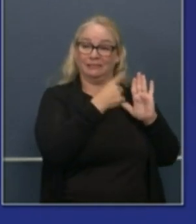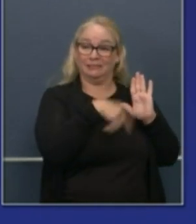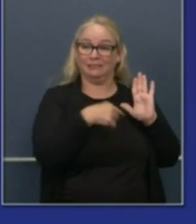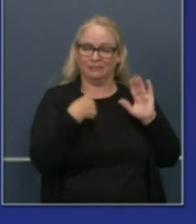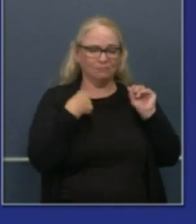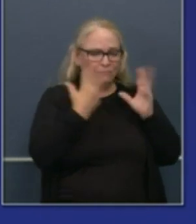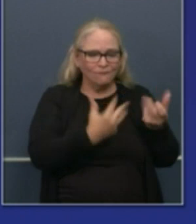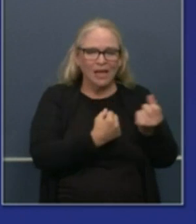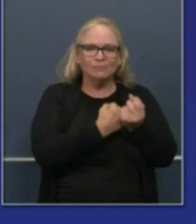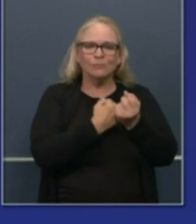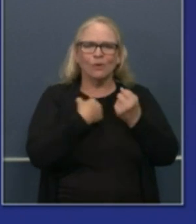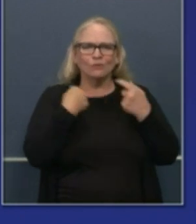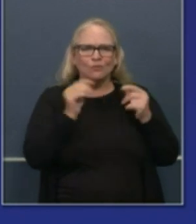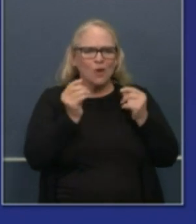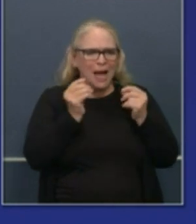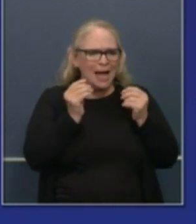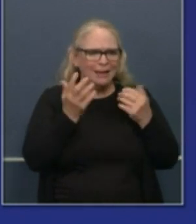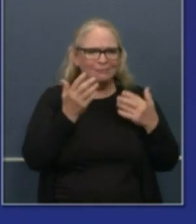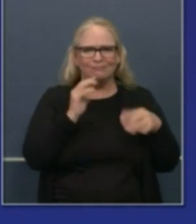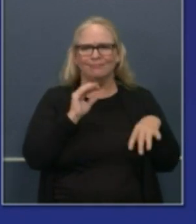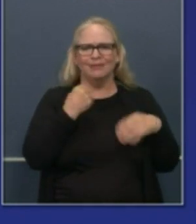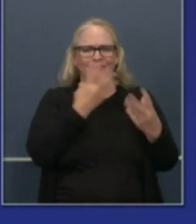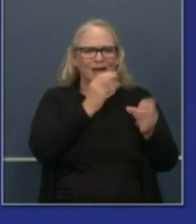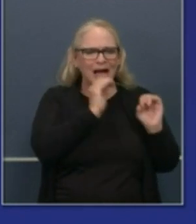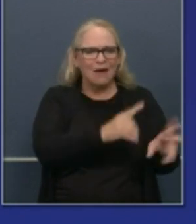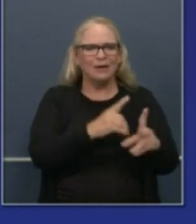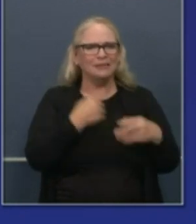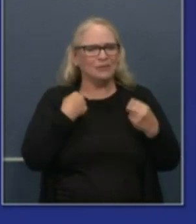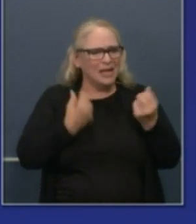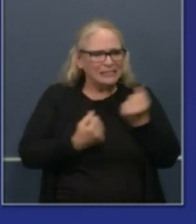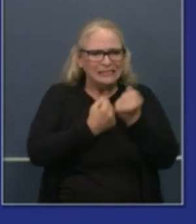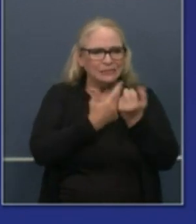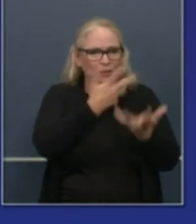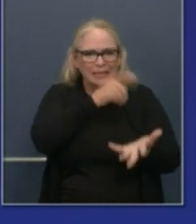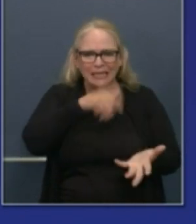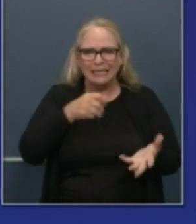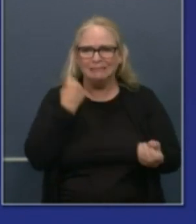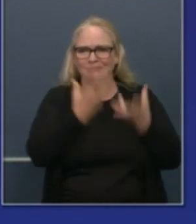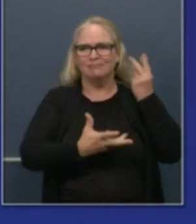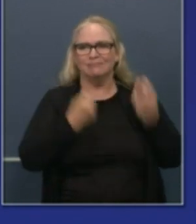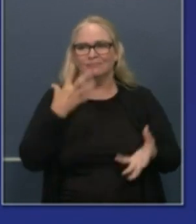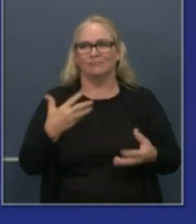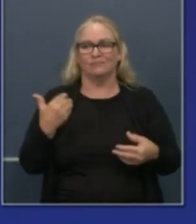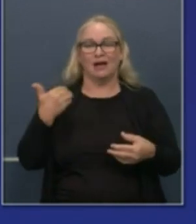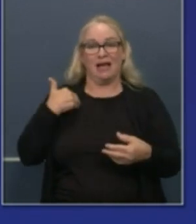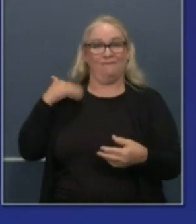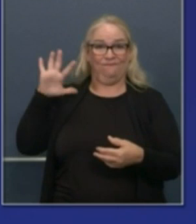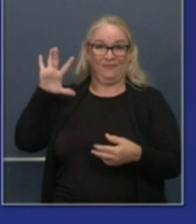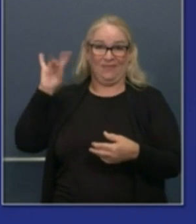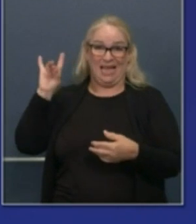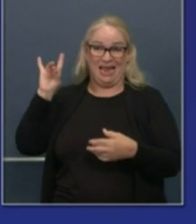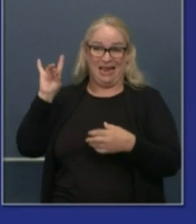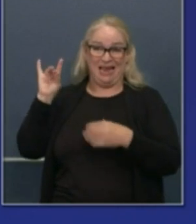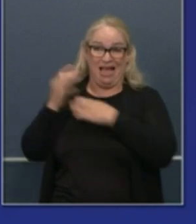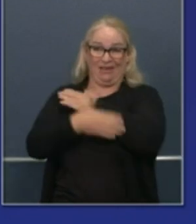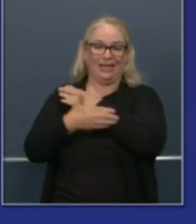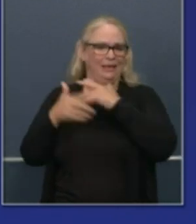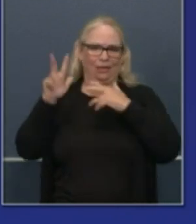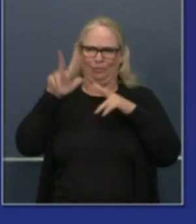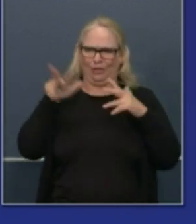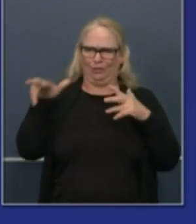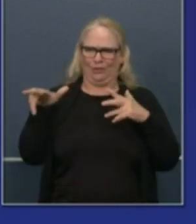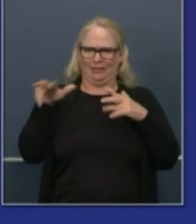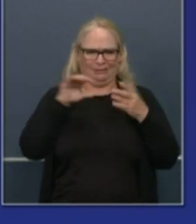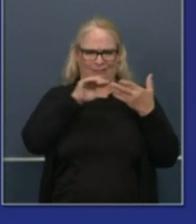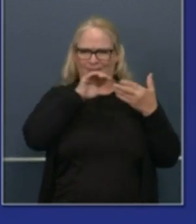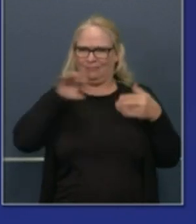These 33 out of our 58 counties in particular because of a number of issues related to criteria they set